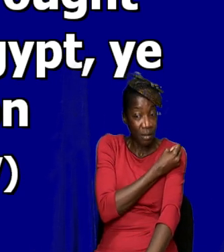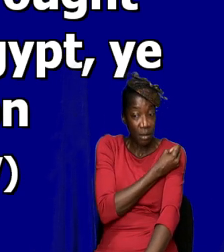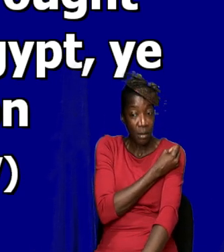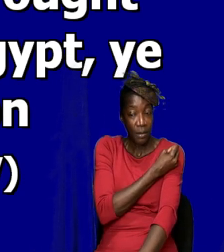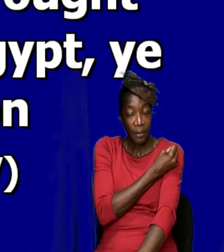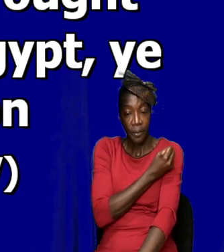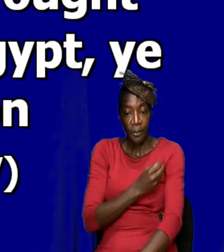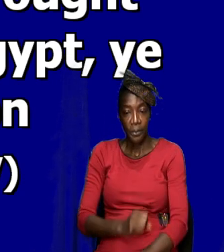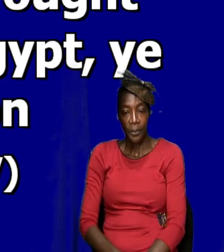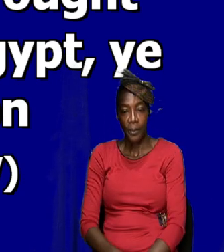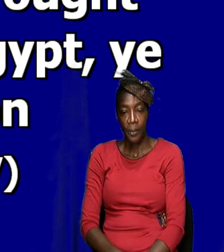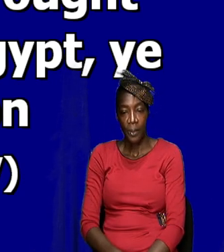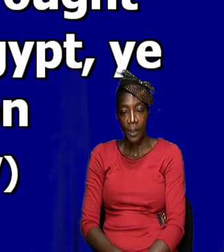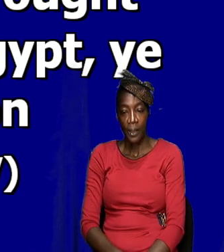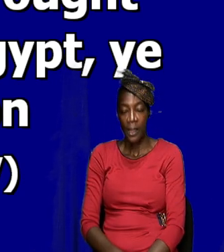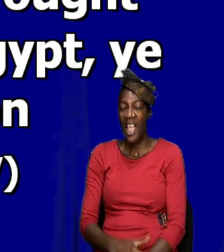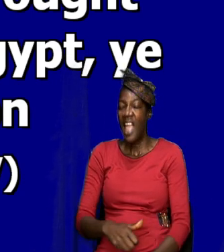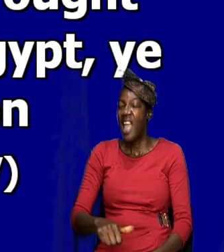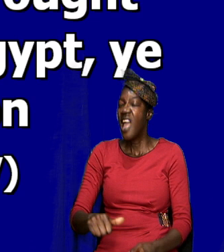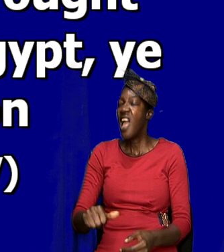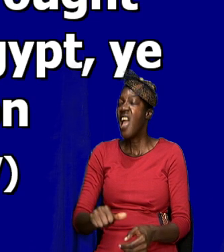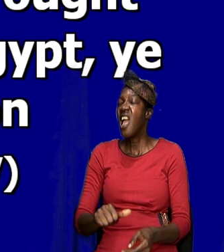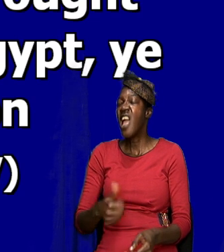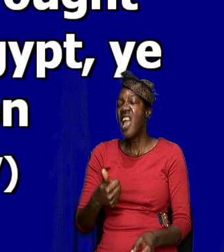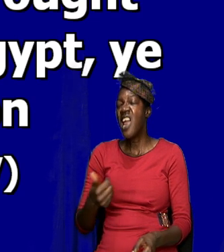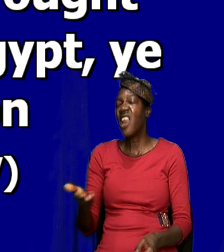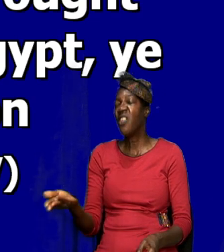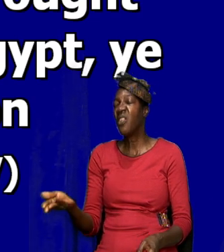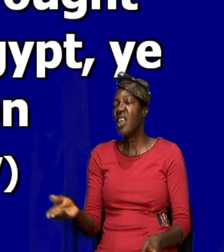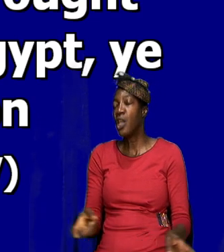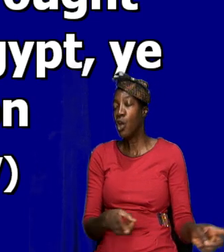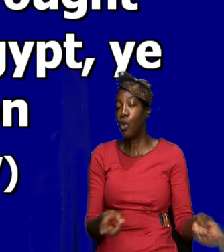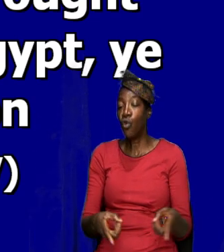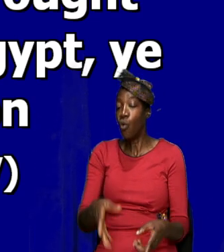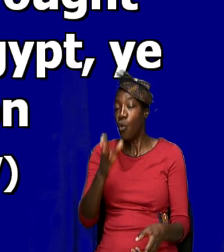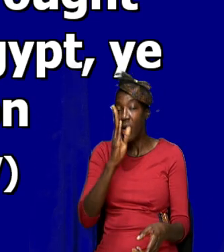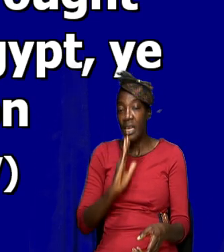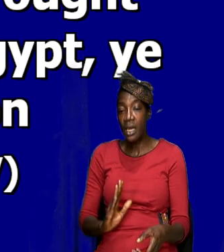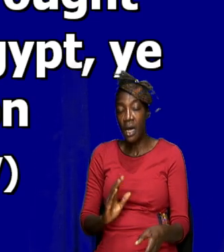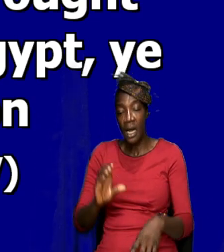to be effective in anything we do in God, in